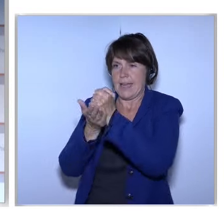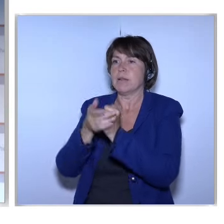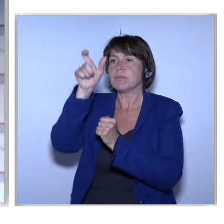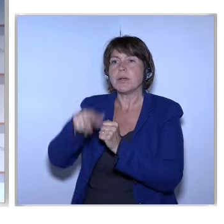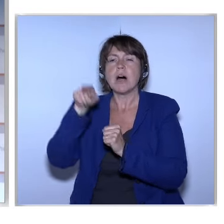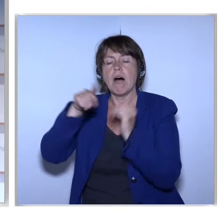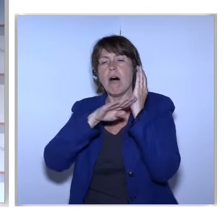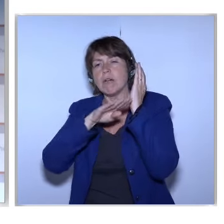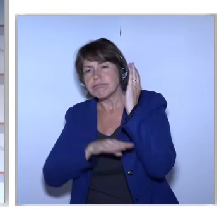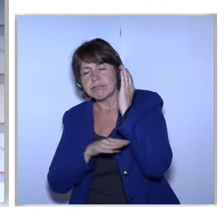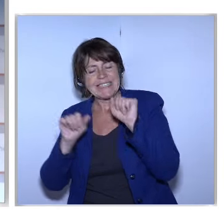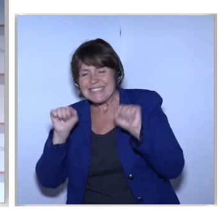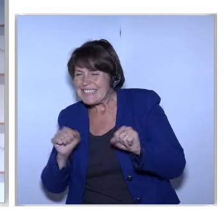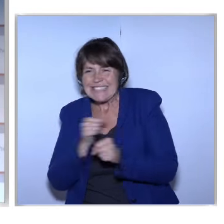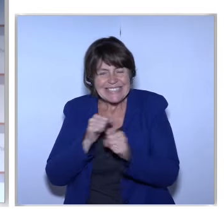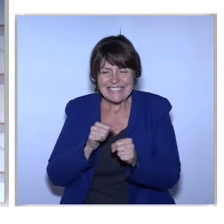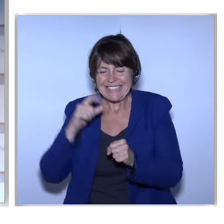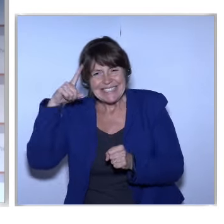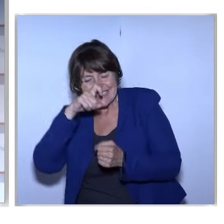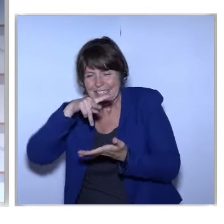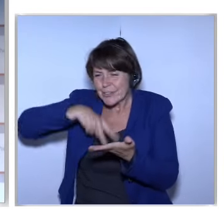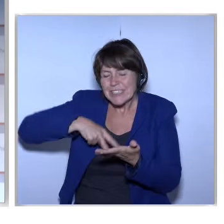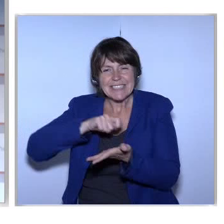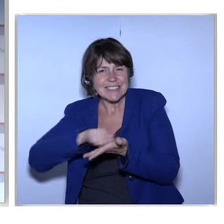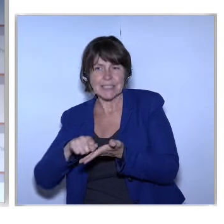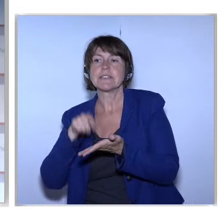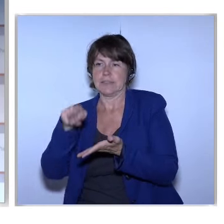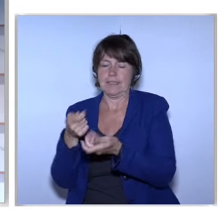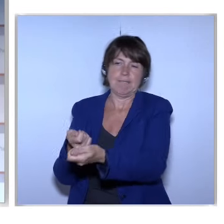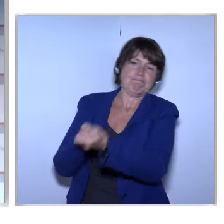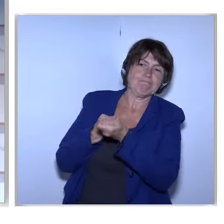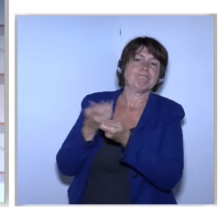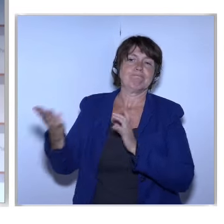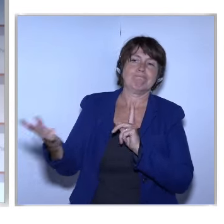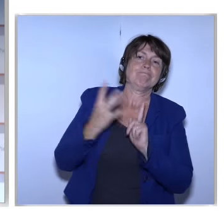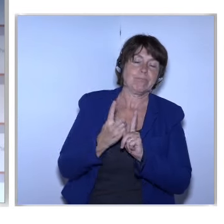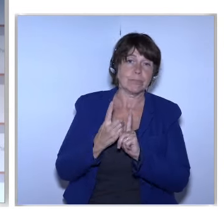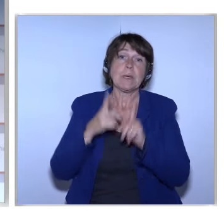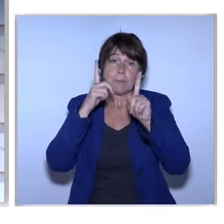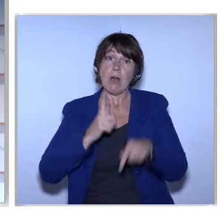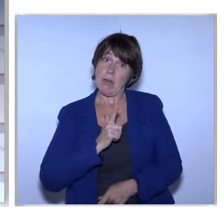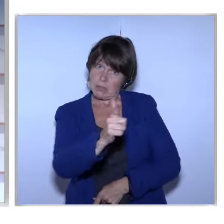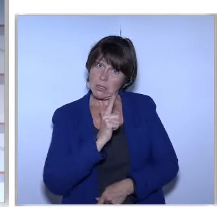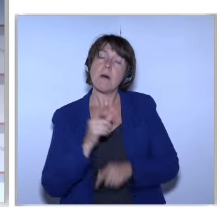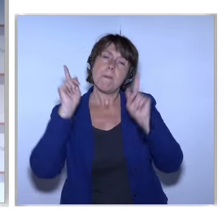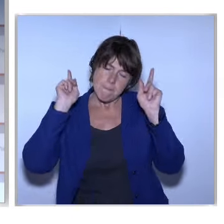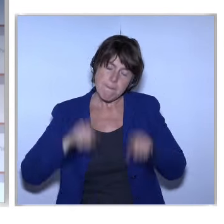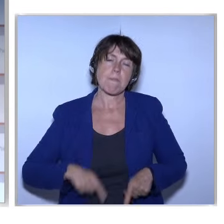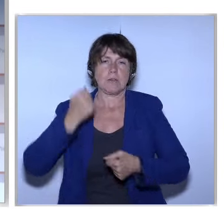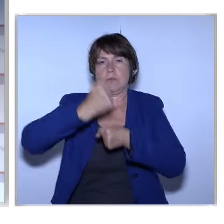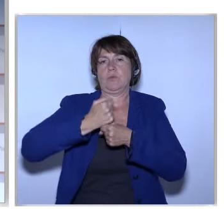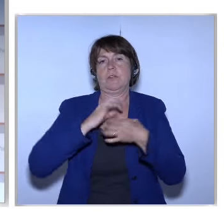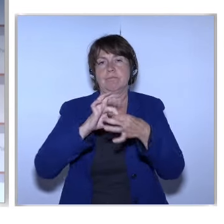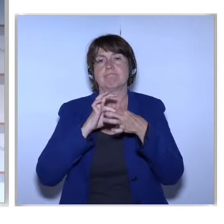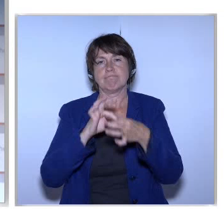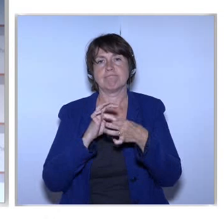Literacy Skills But To Get To That Point You And I We Need To Work Together So In The Netherlands What We Have Done To